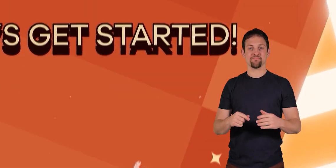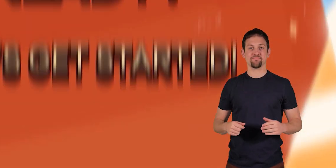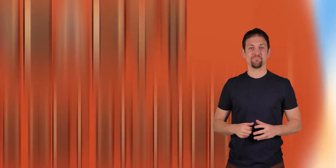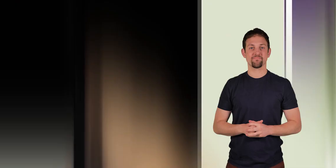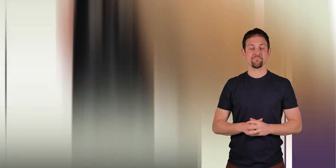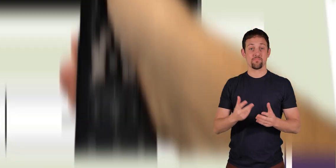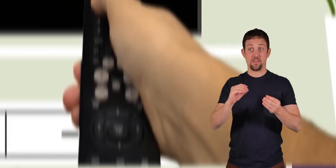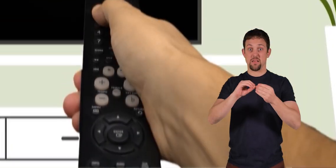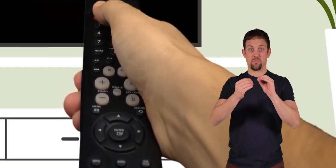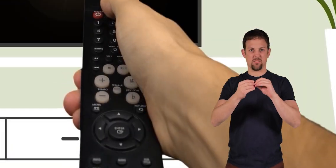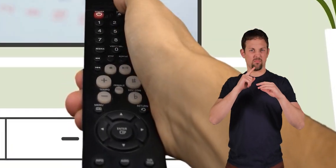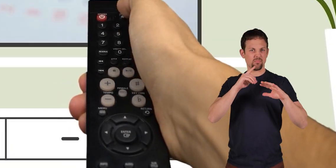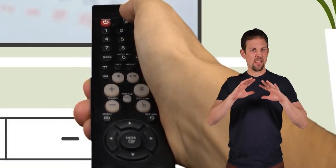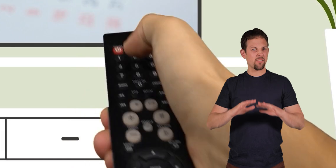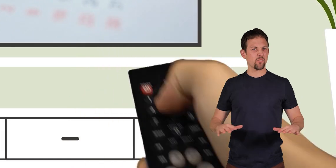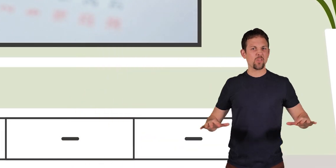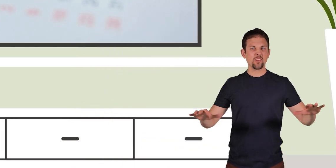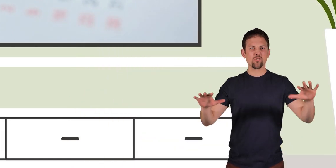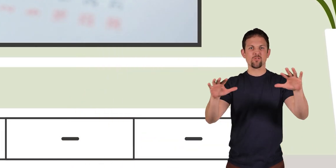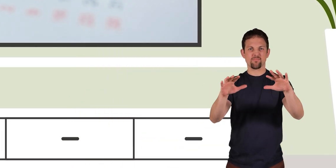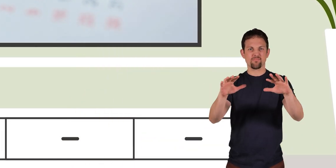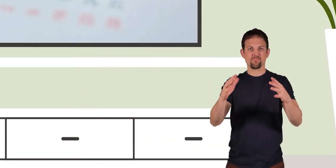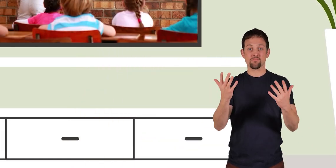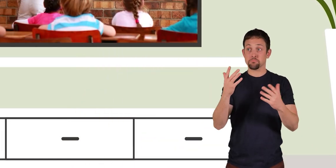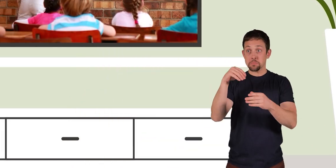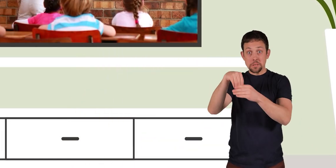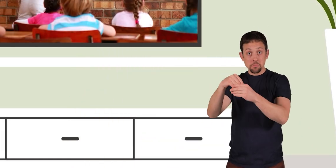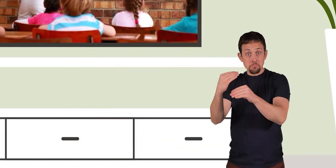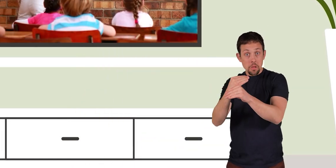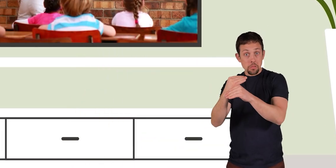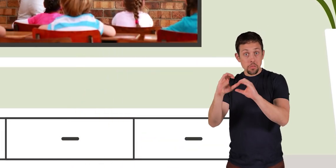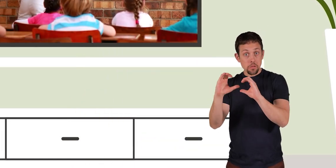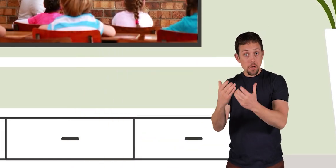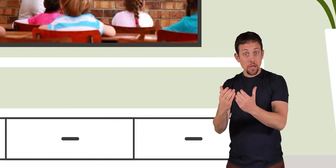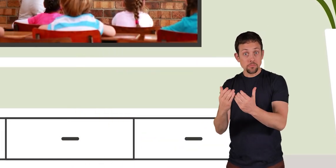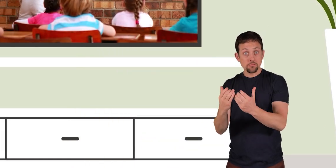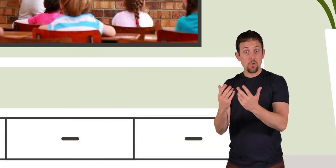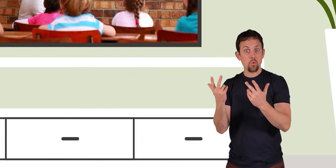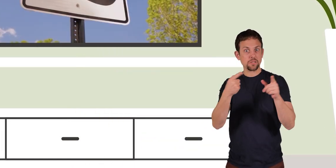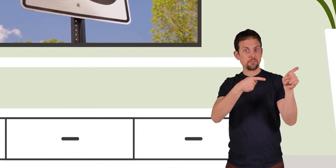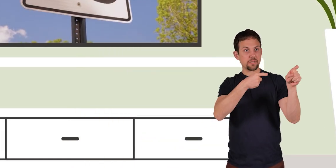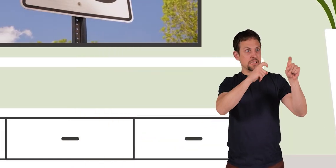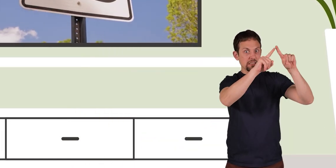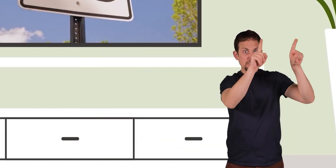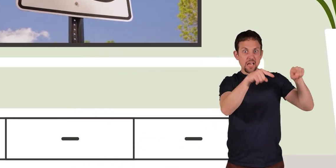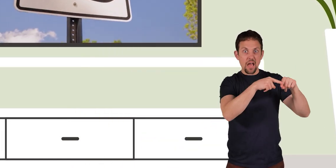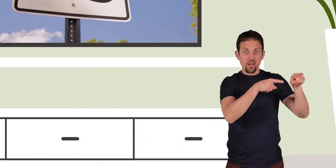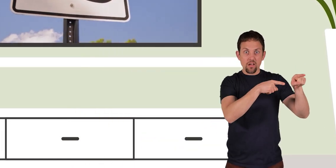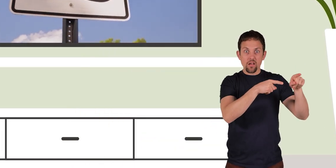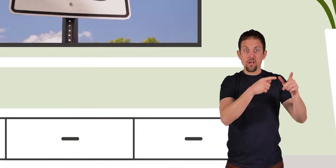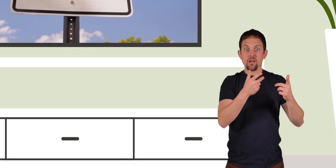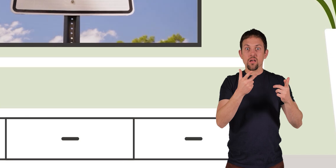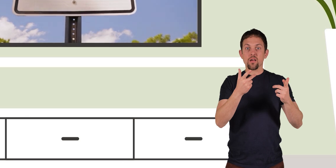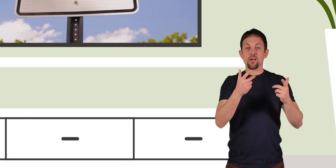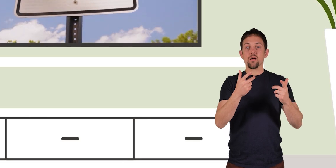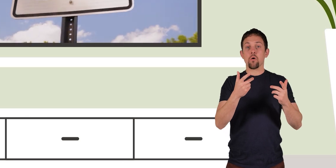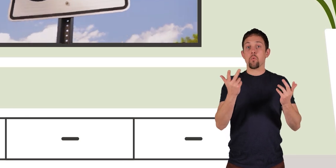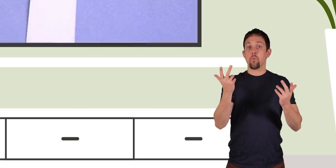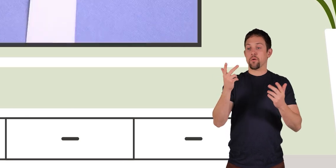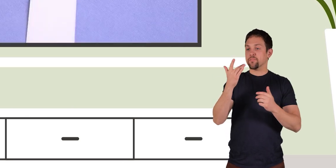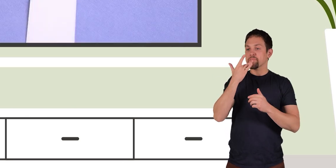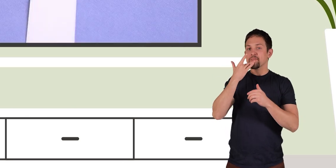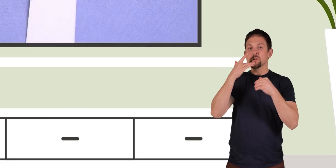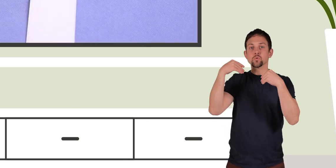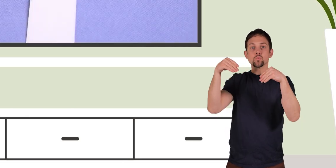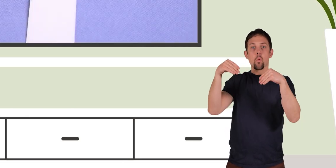started! Numbers are everywhere, whether it is in your math class, on the speed limit sign on the side of the road,